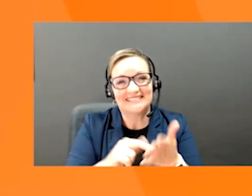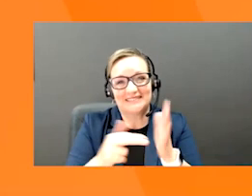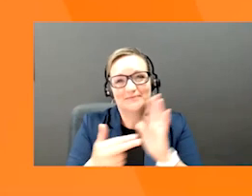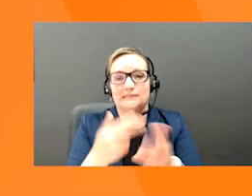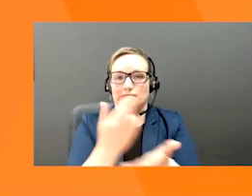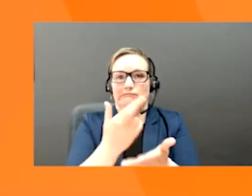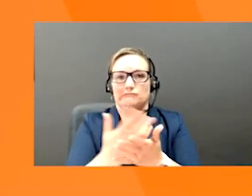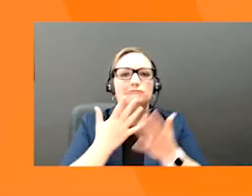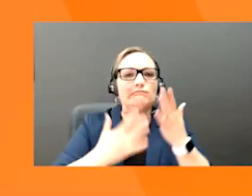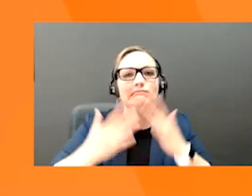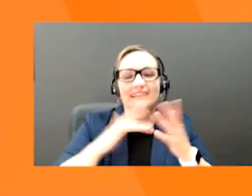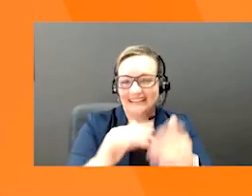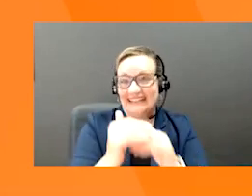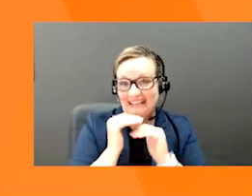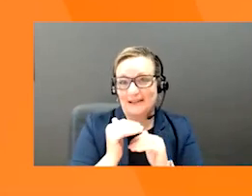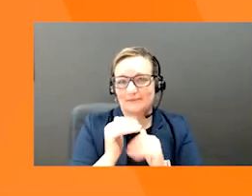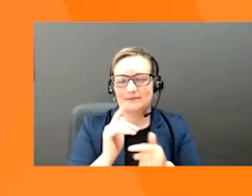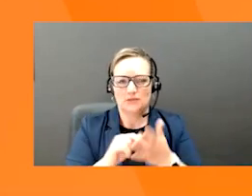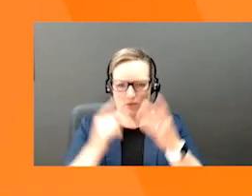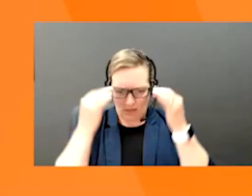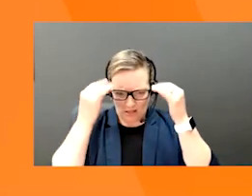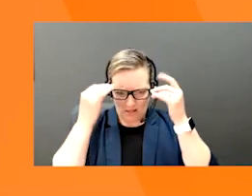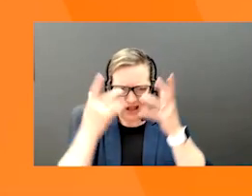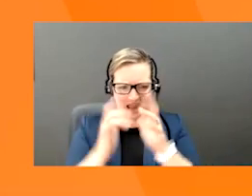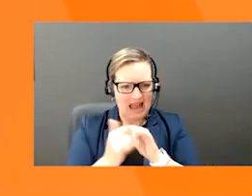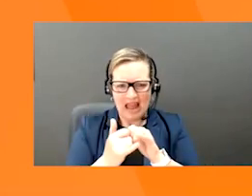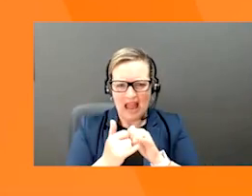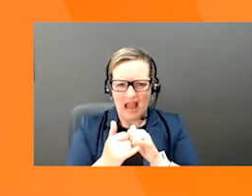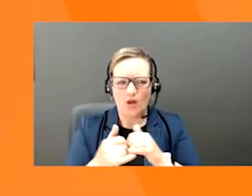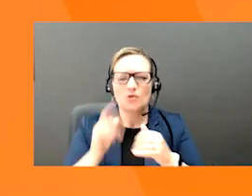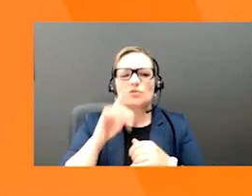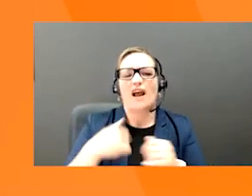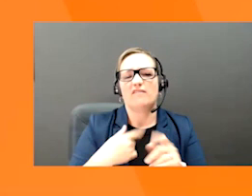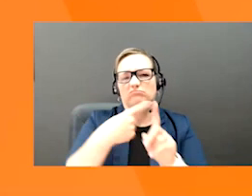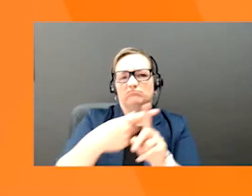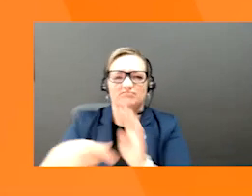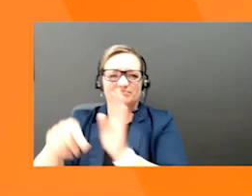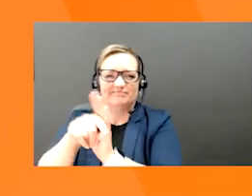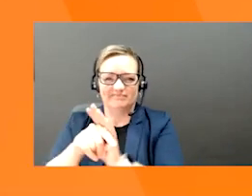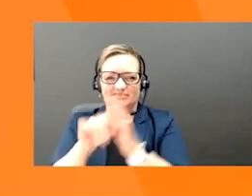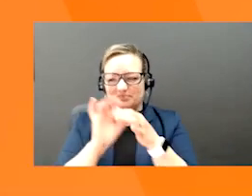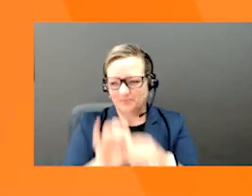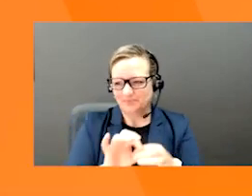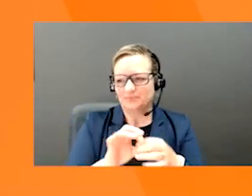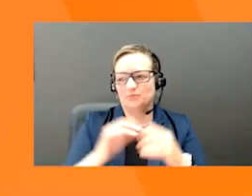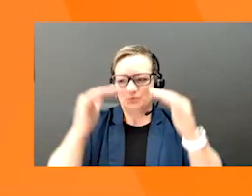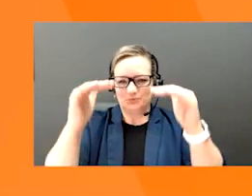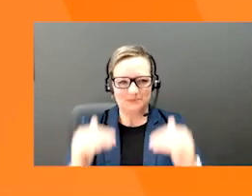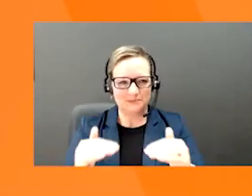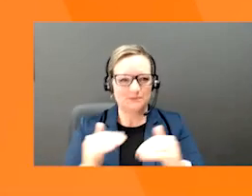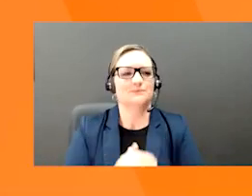so making those decisions can often feel overwhelming. We just wanted to share a few little pros and cons around